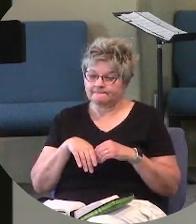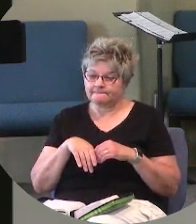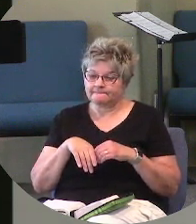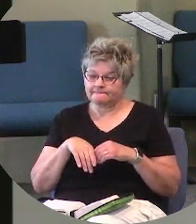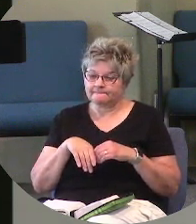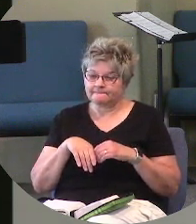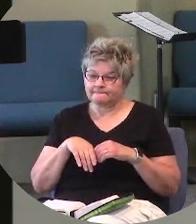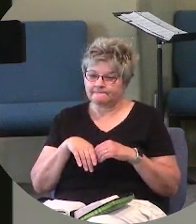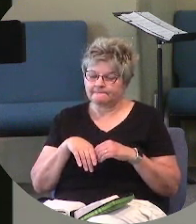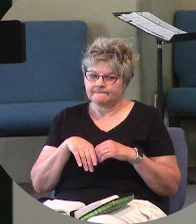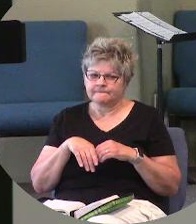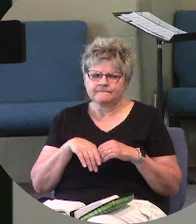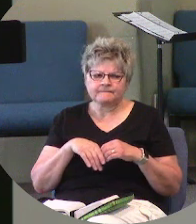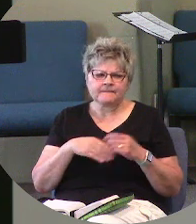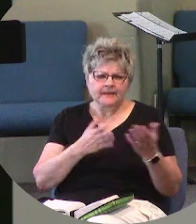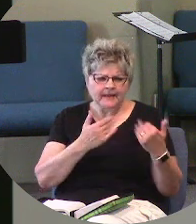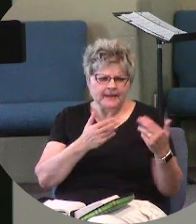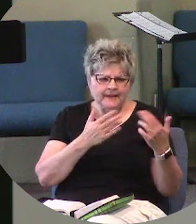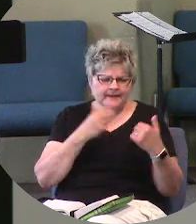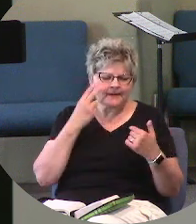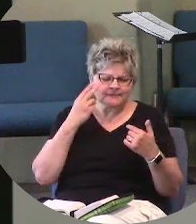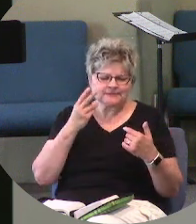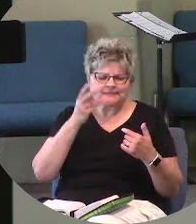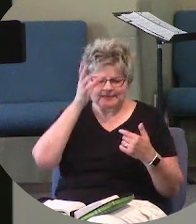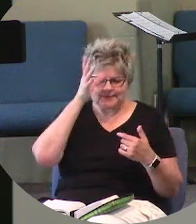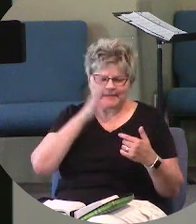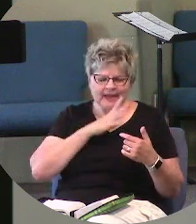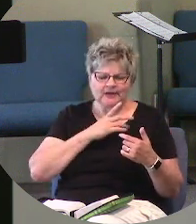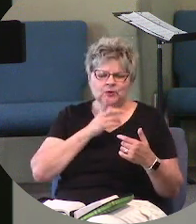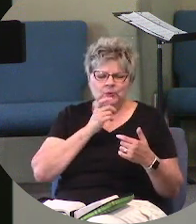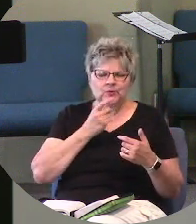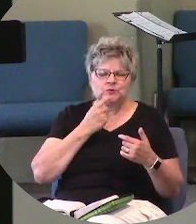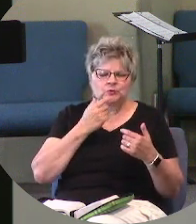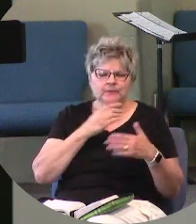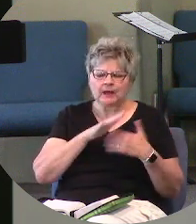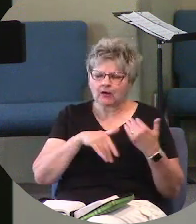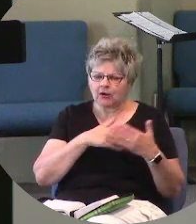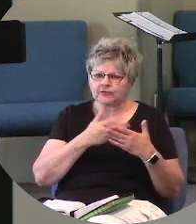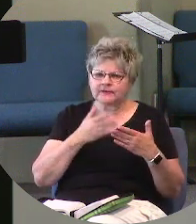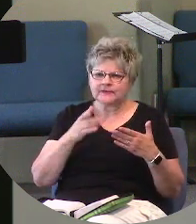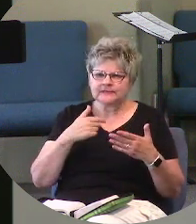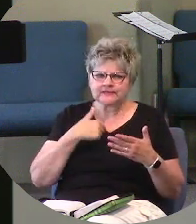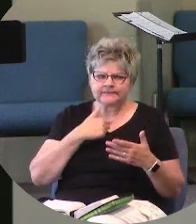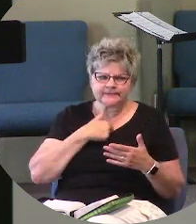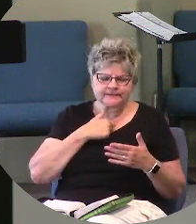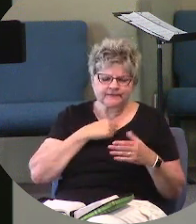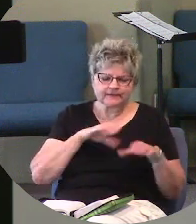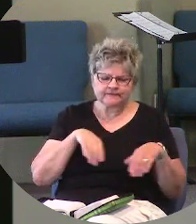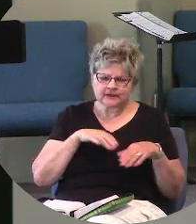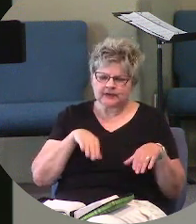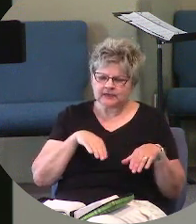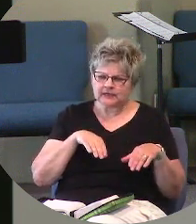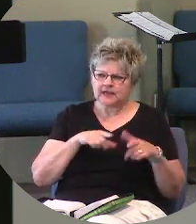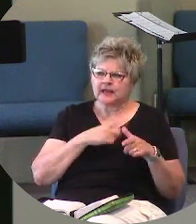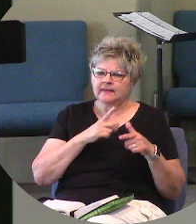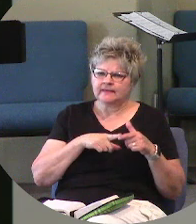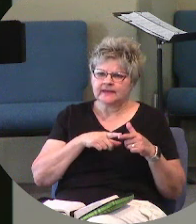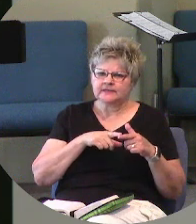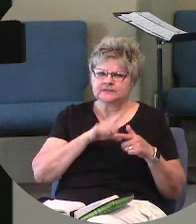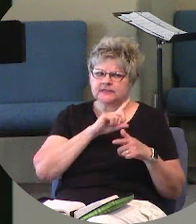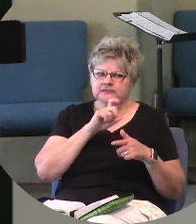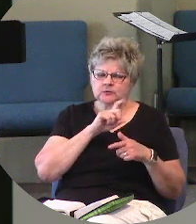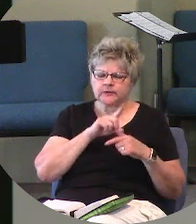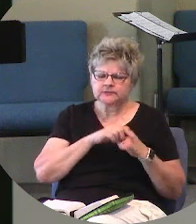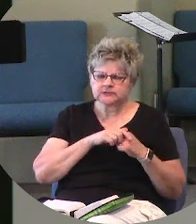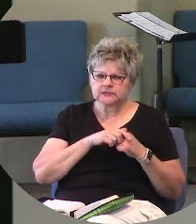come see a man who told me all the things that I've done and then she asked the question,